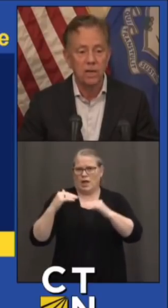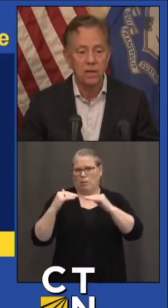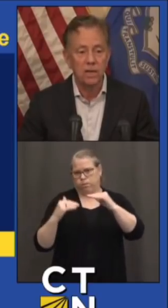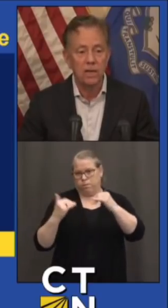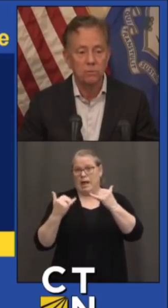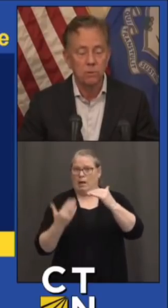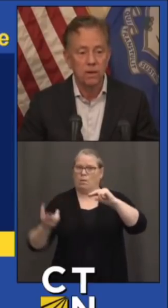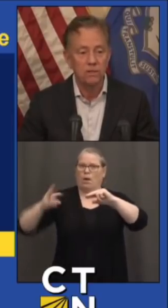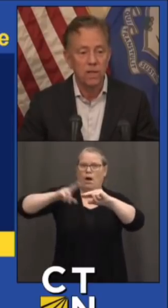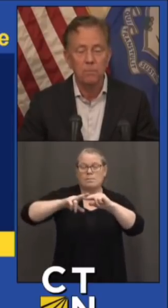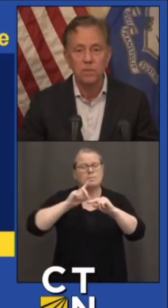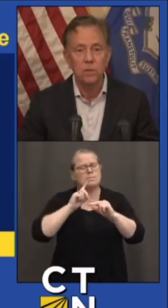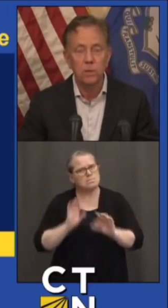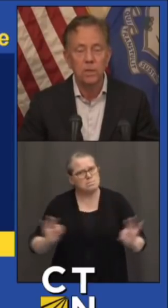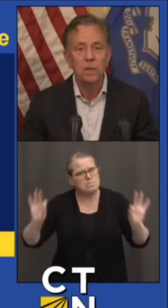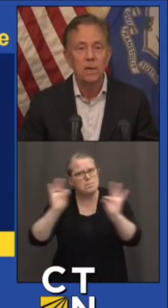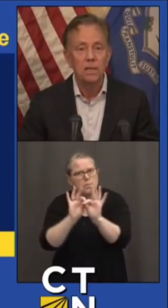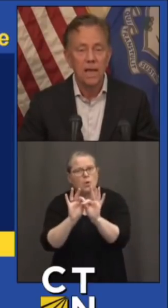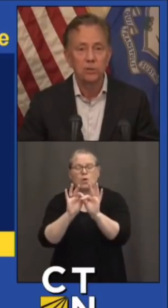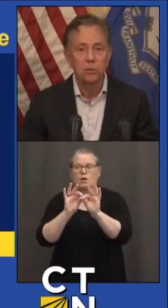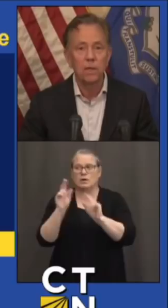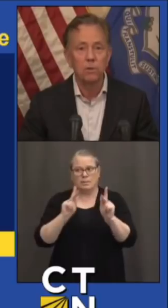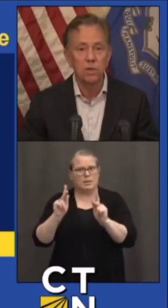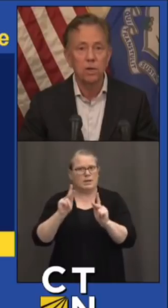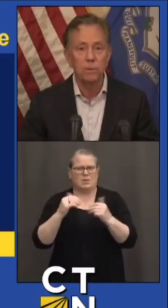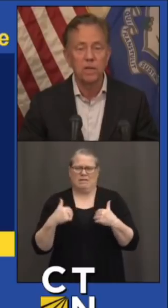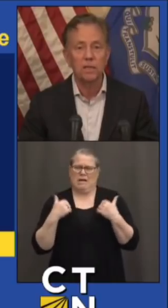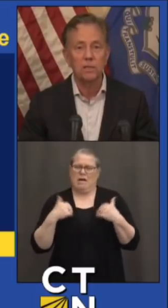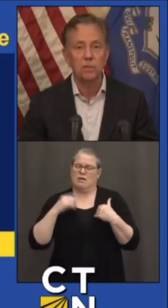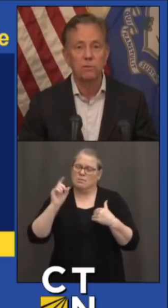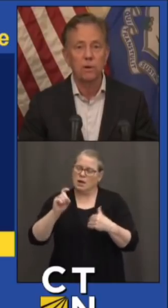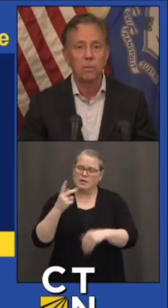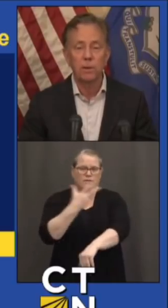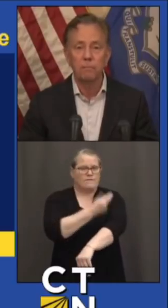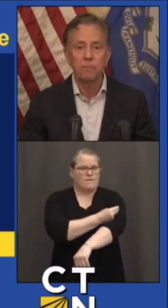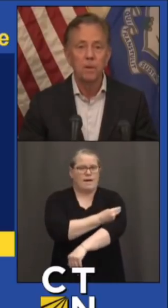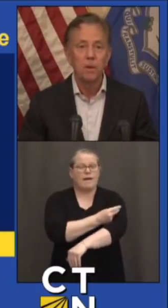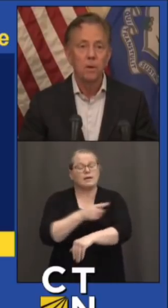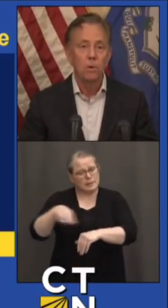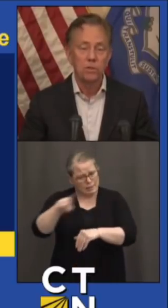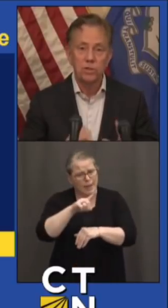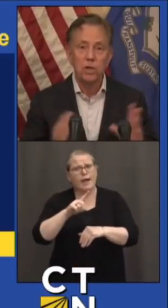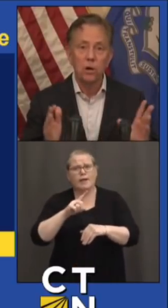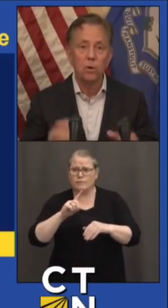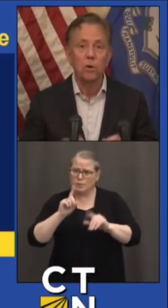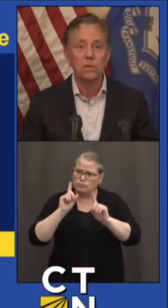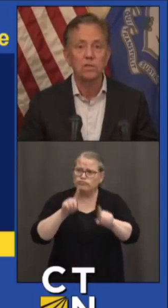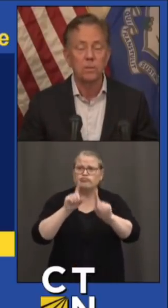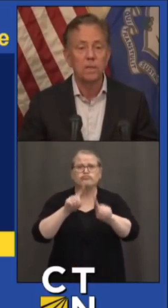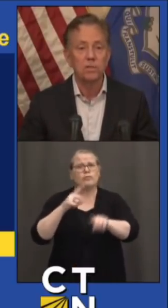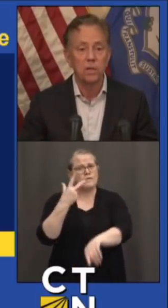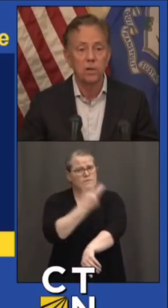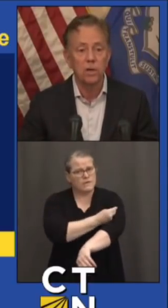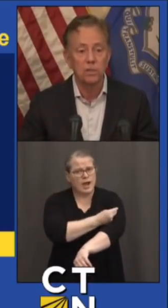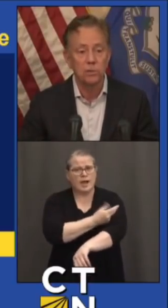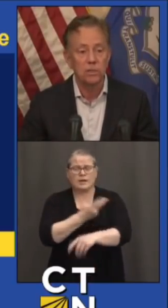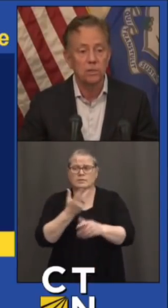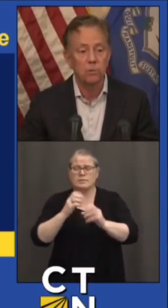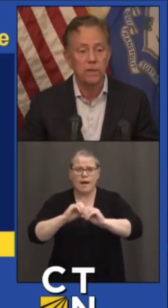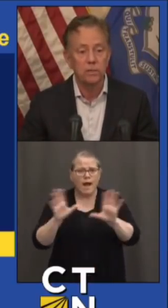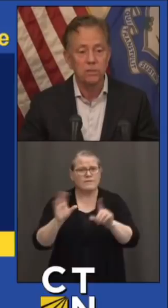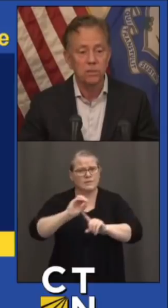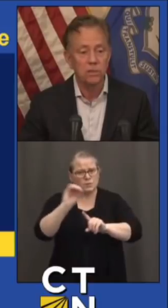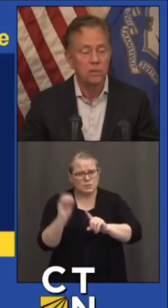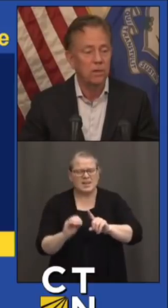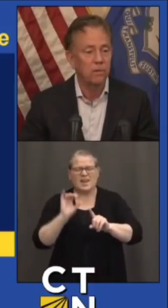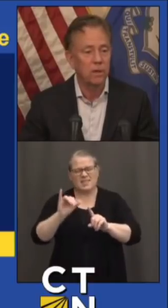vaccinated as they've been doing. And that's really what's going to protect us from what you see going on in some of these other countries